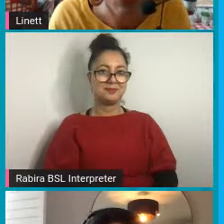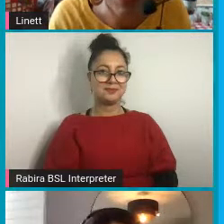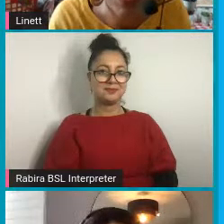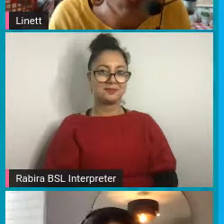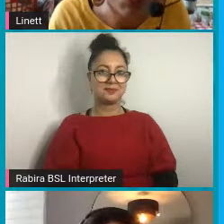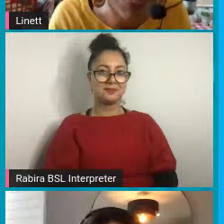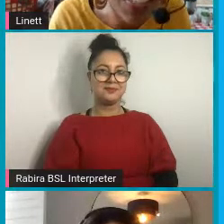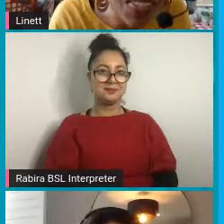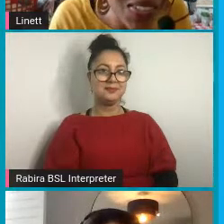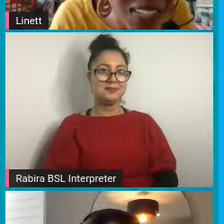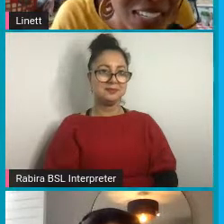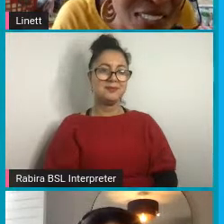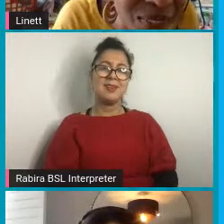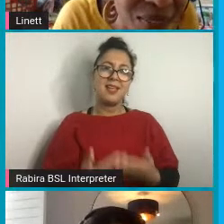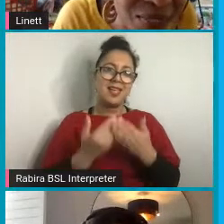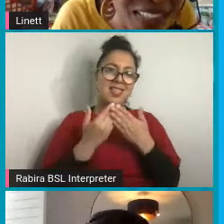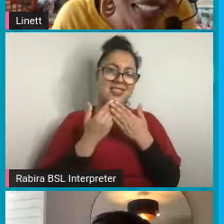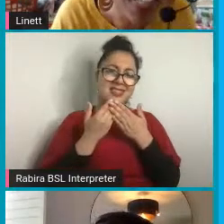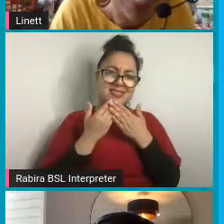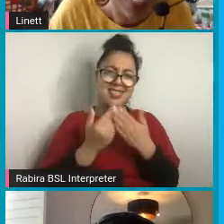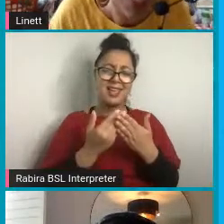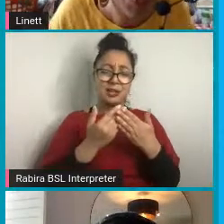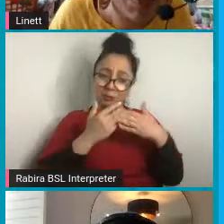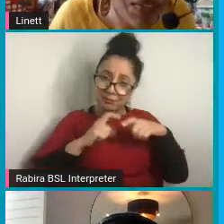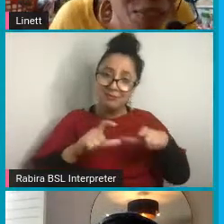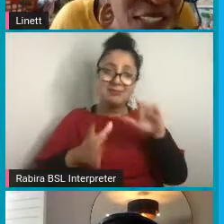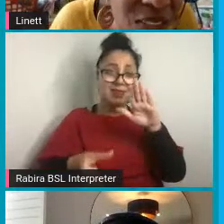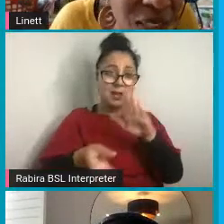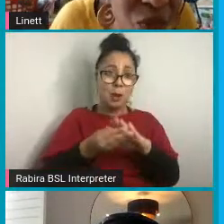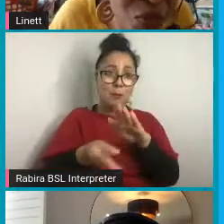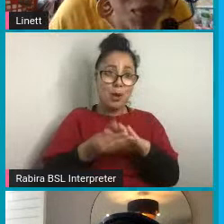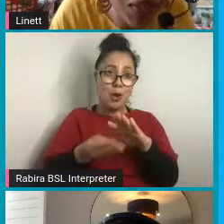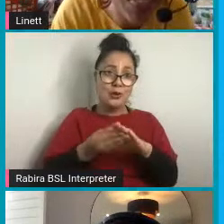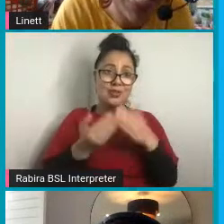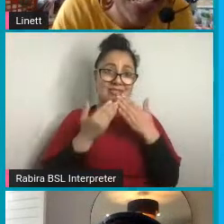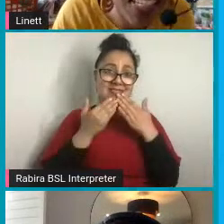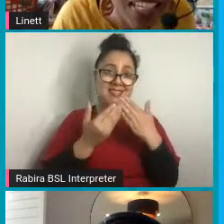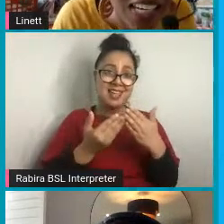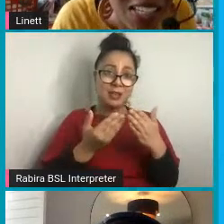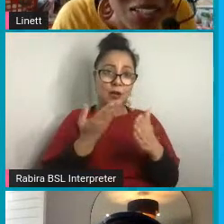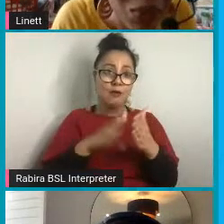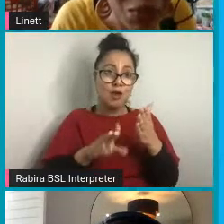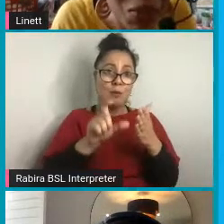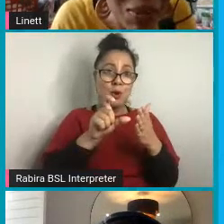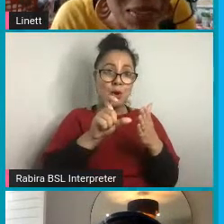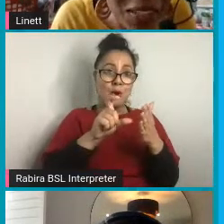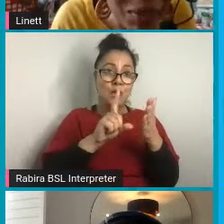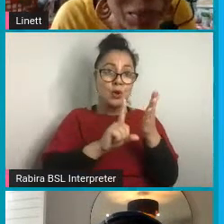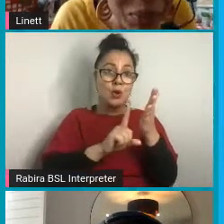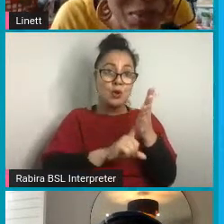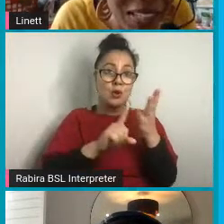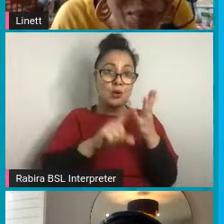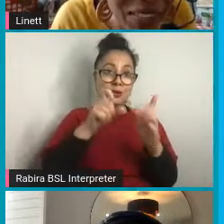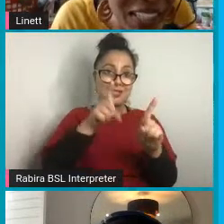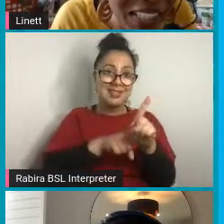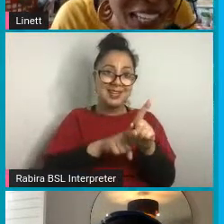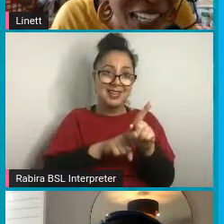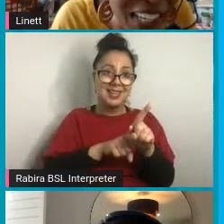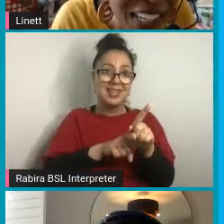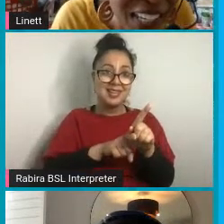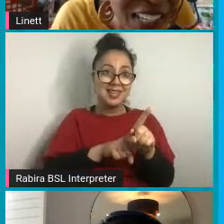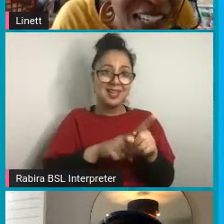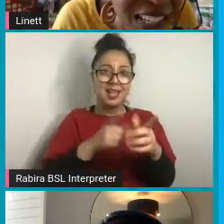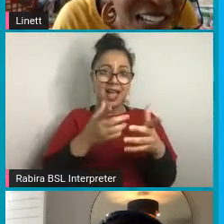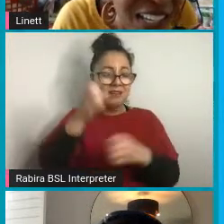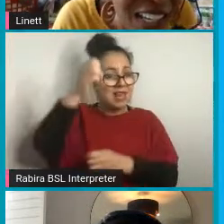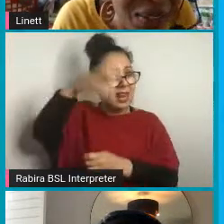That's great. So thank you. Do keep them coming in. And thank you. That was from Lucy. So we've got some light bulbs coming in